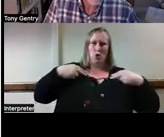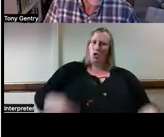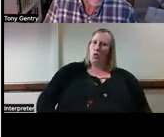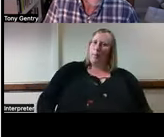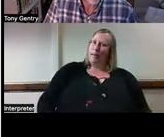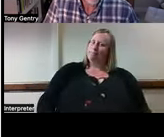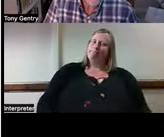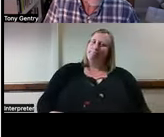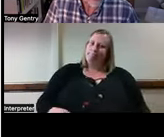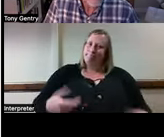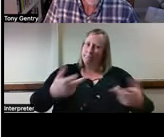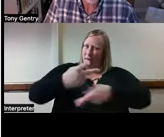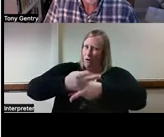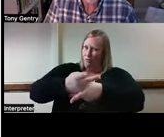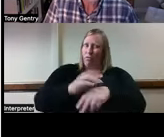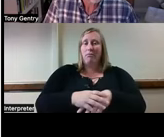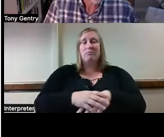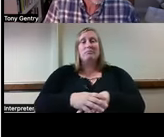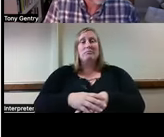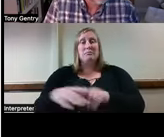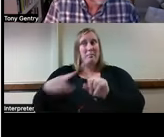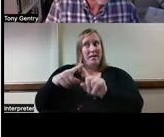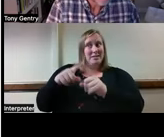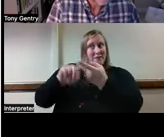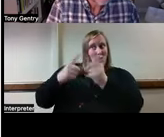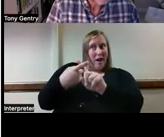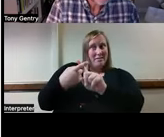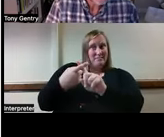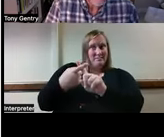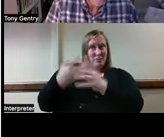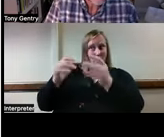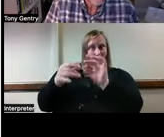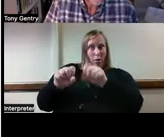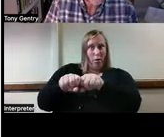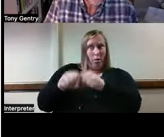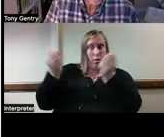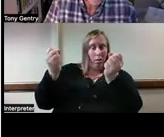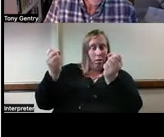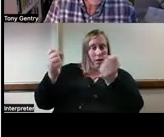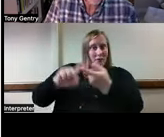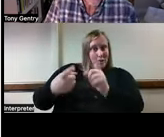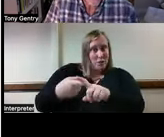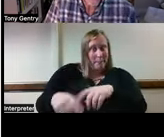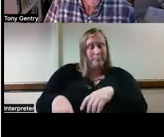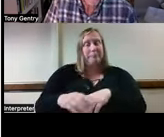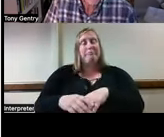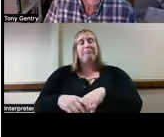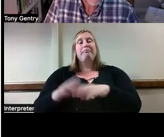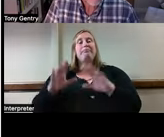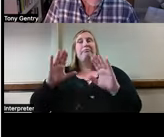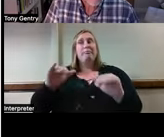There's also the friendship risk around that. Will technology reduce access to a caring social network?